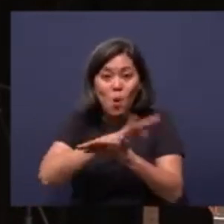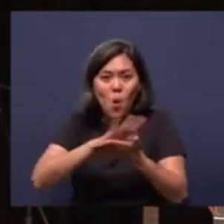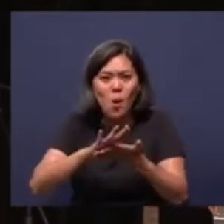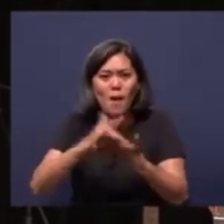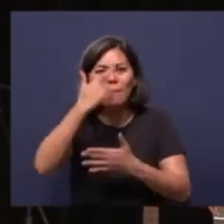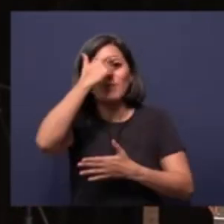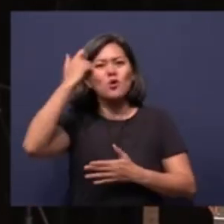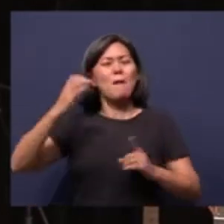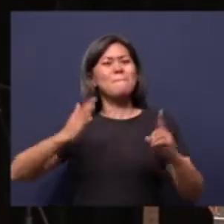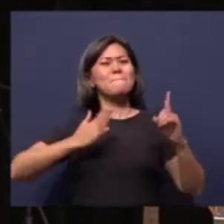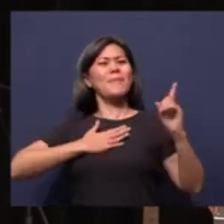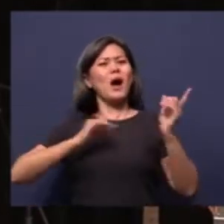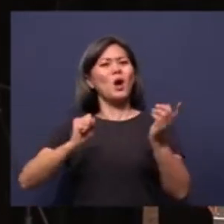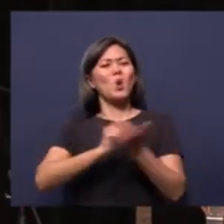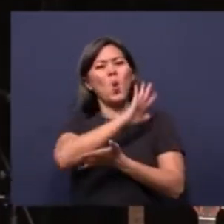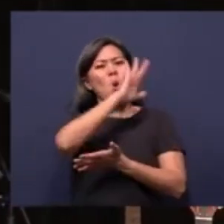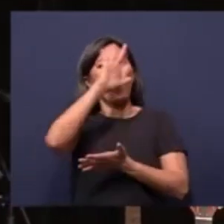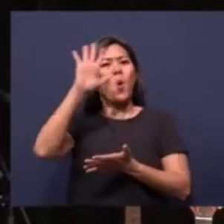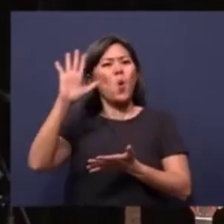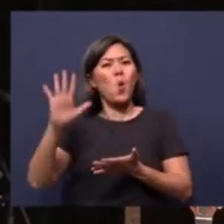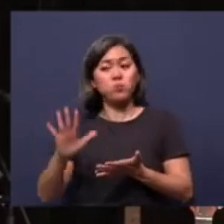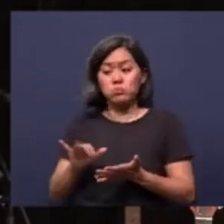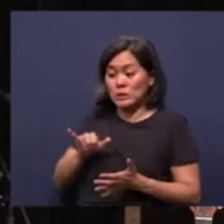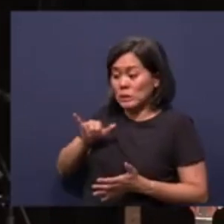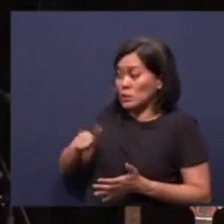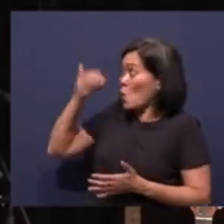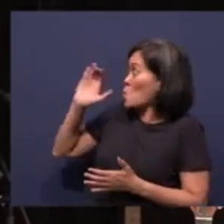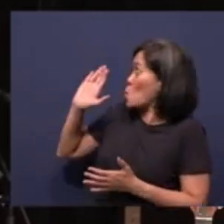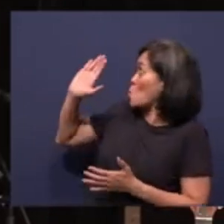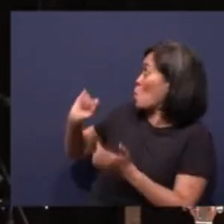of my glory. This is God's glory,